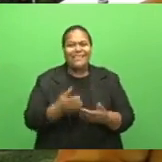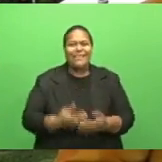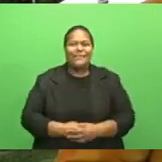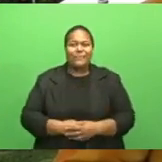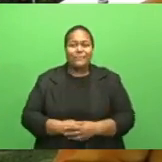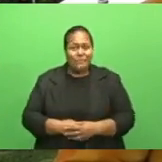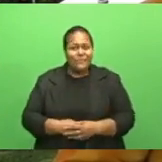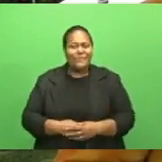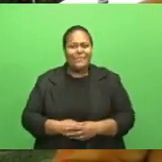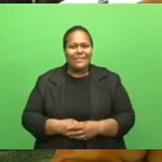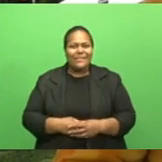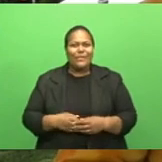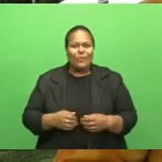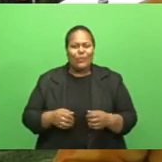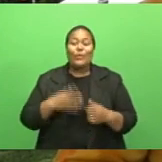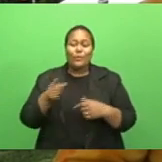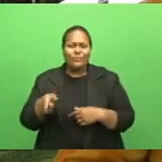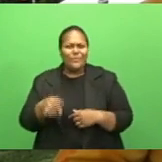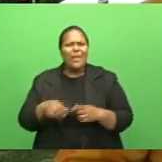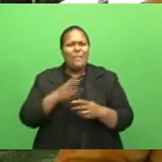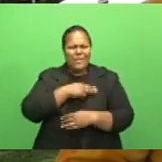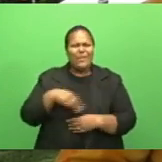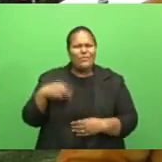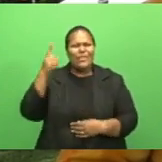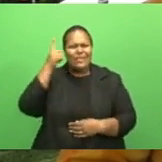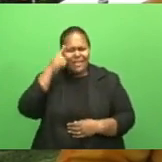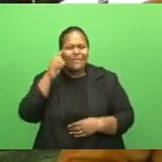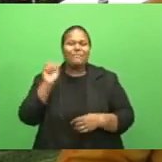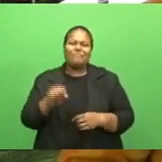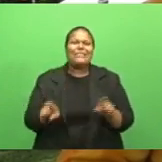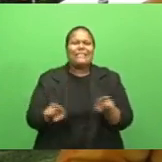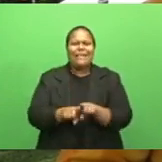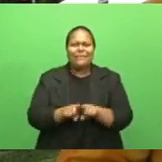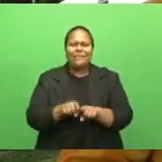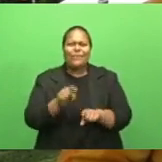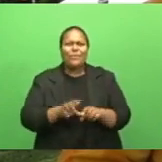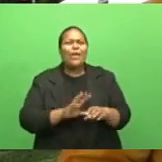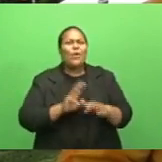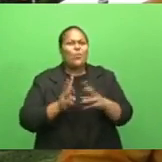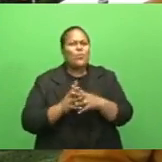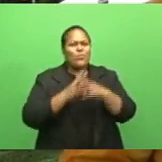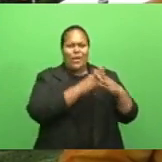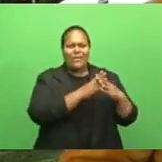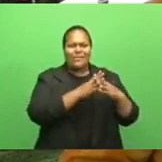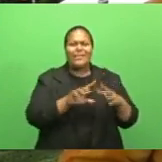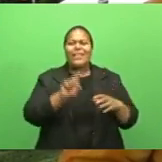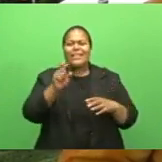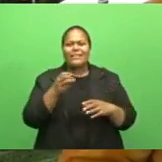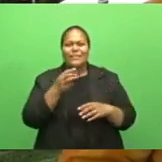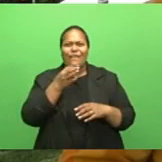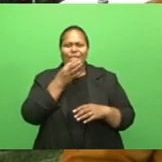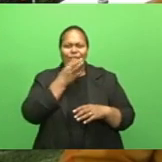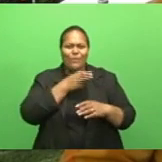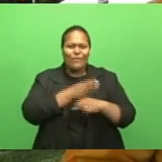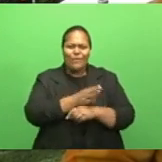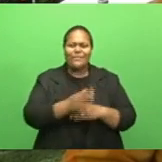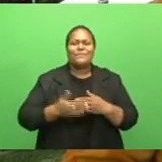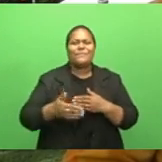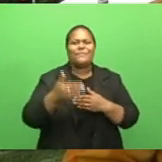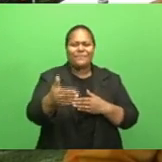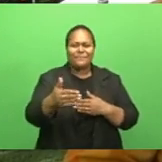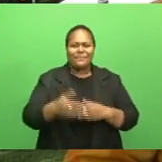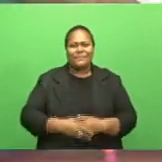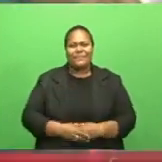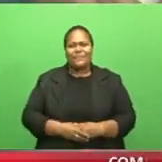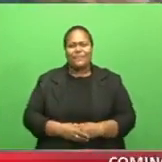open day, similar to this, will roll out in the Western Division over the next few months. That's Josiah Inanunga, FBC